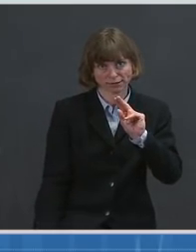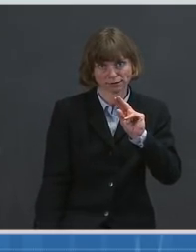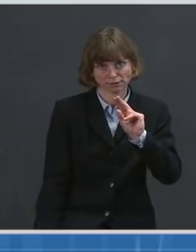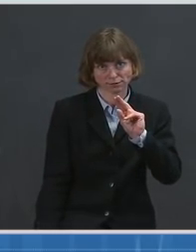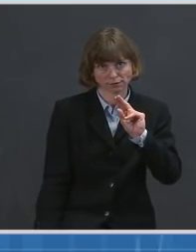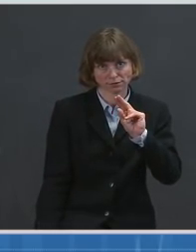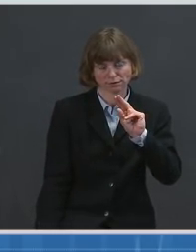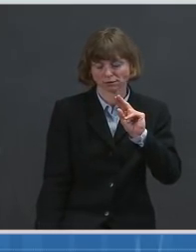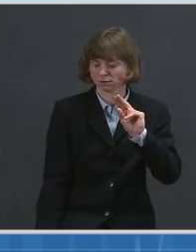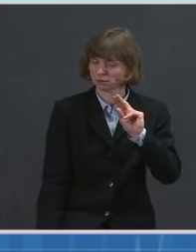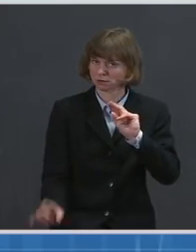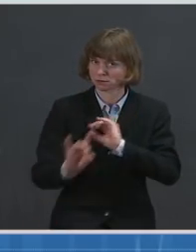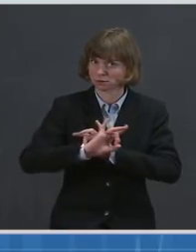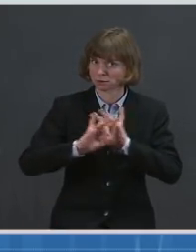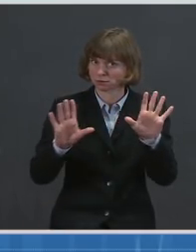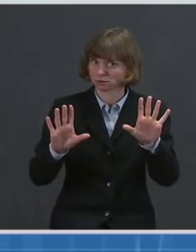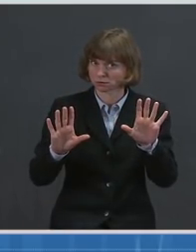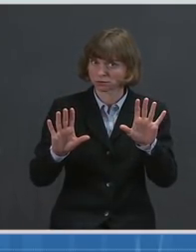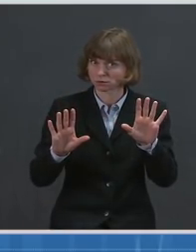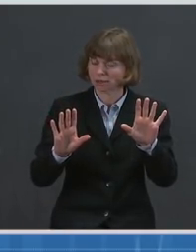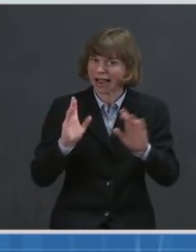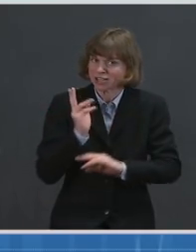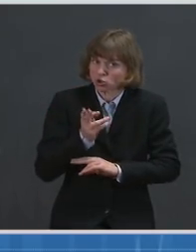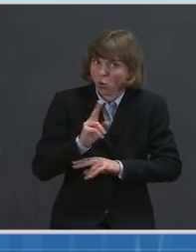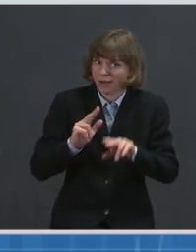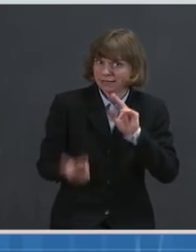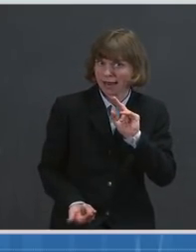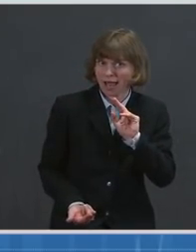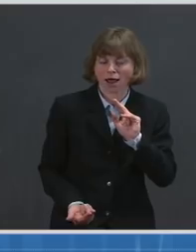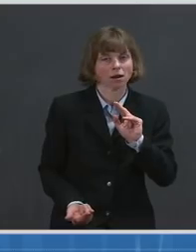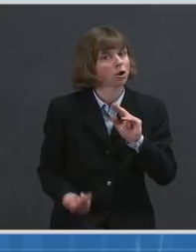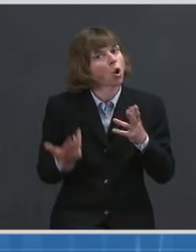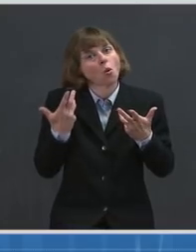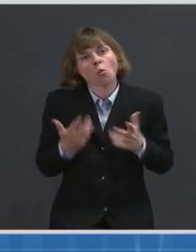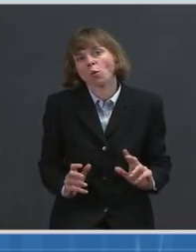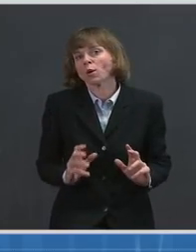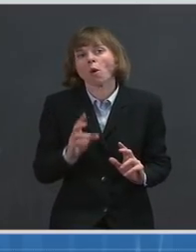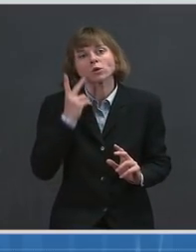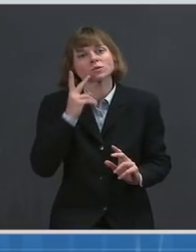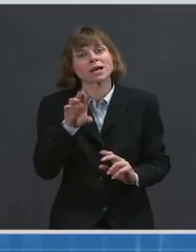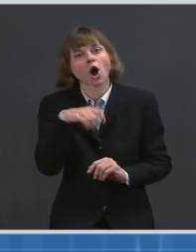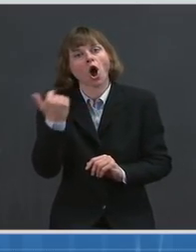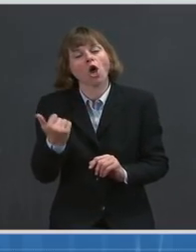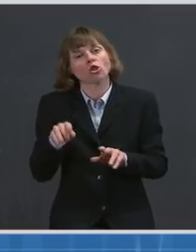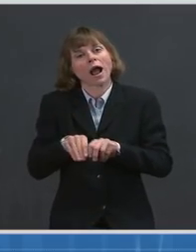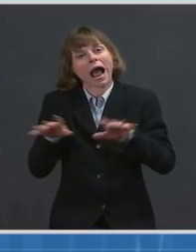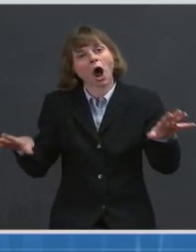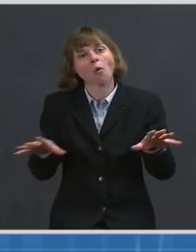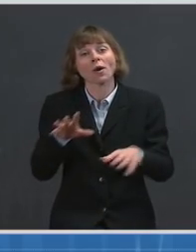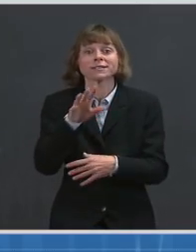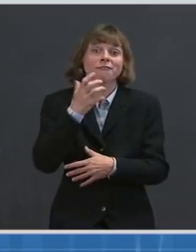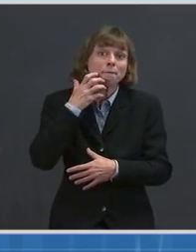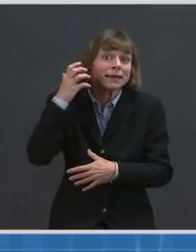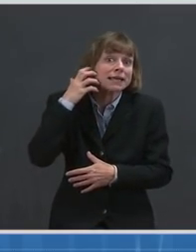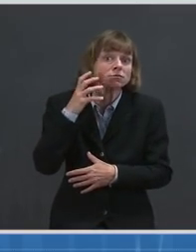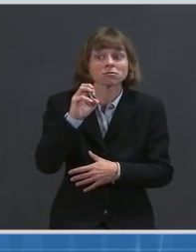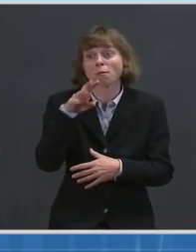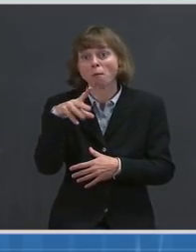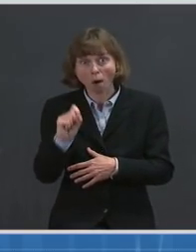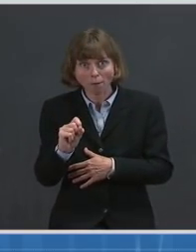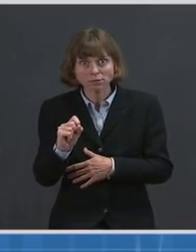children back to school, we certainly do not want to encounter other preventable infectious outbreaks such as measles and mumps.